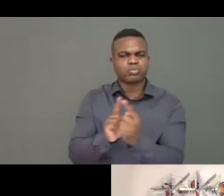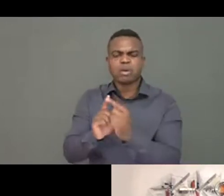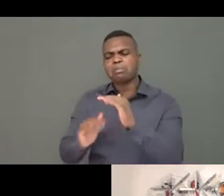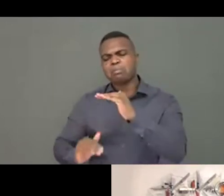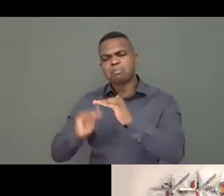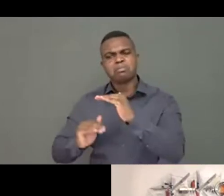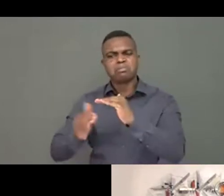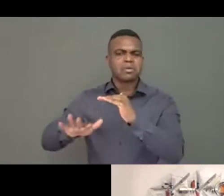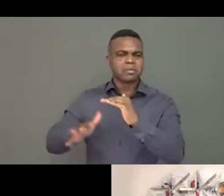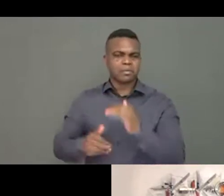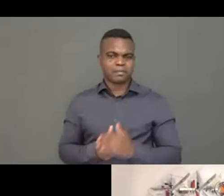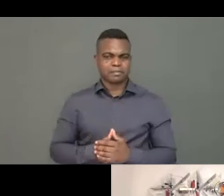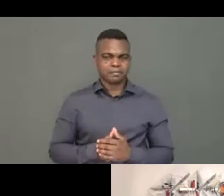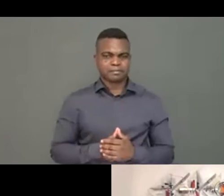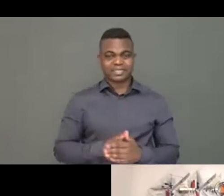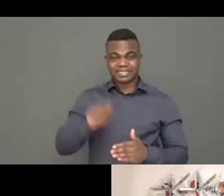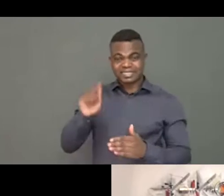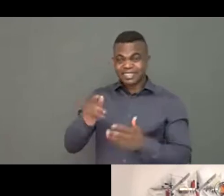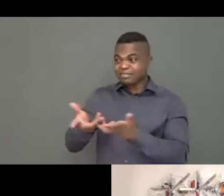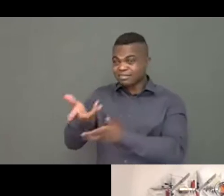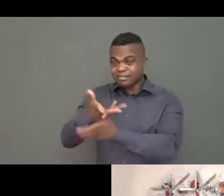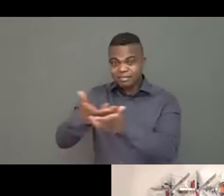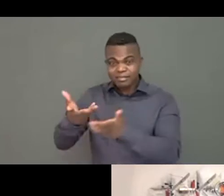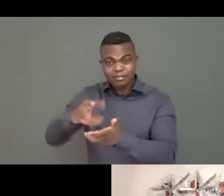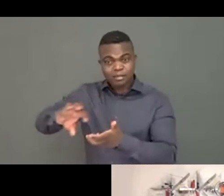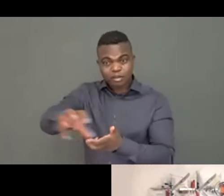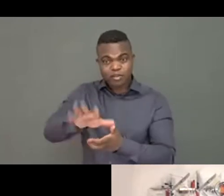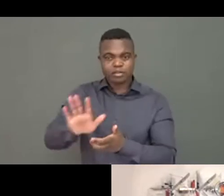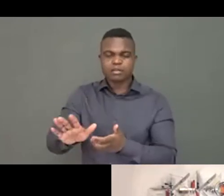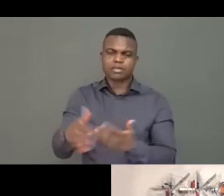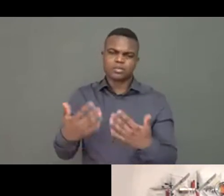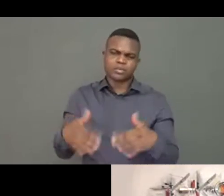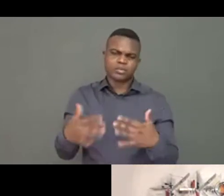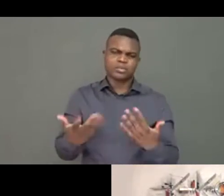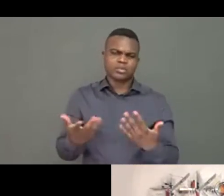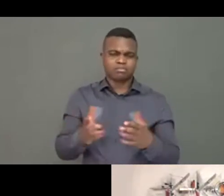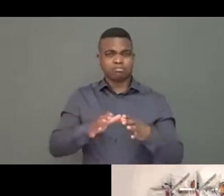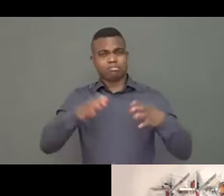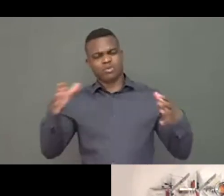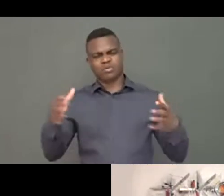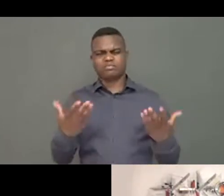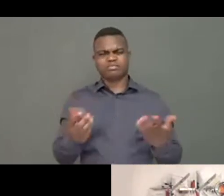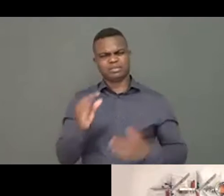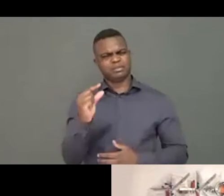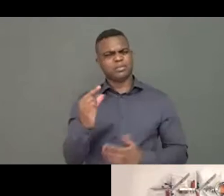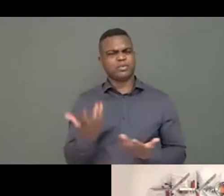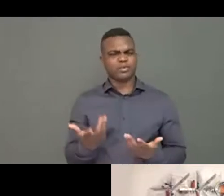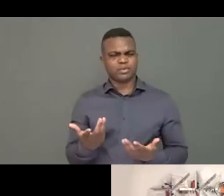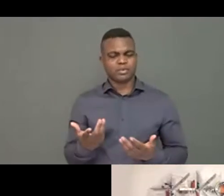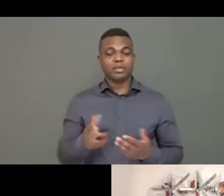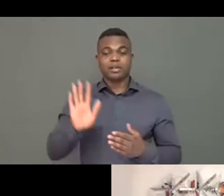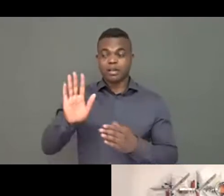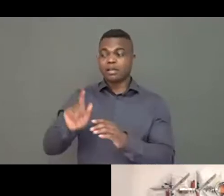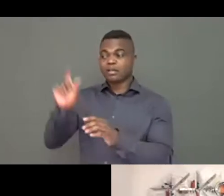mentioned earlier. I would like to add, before I finish this, there is something that is important for me to mention that the work an